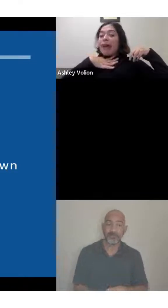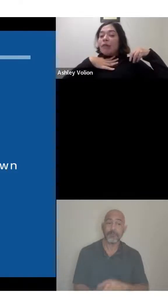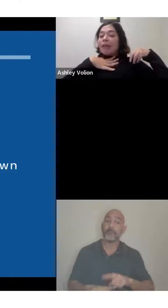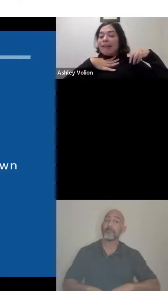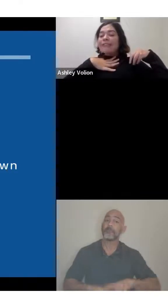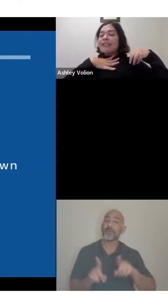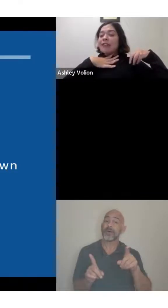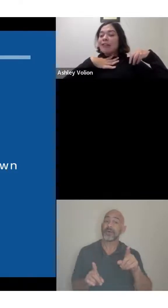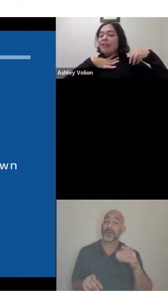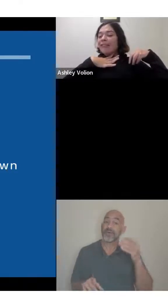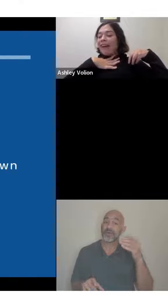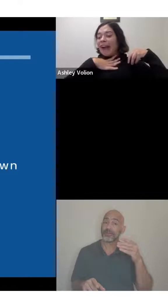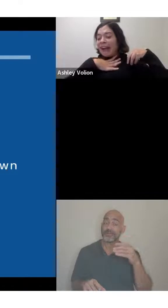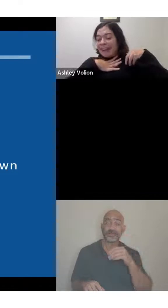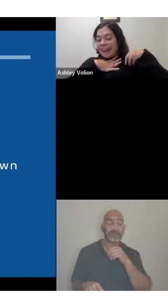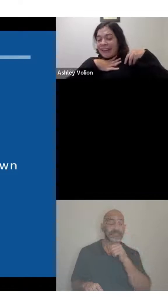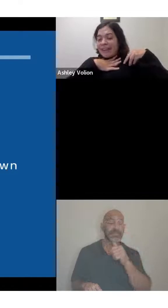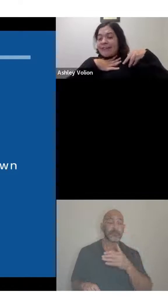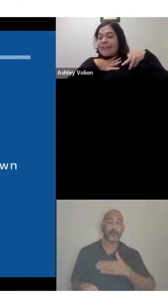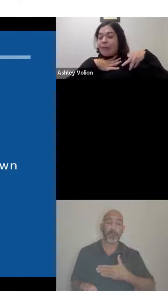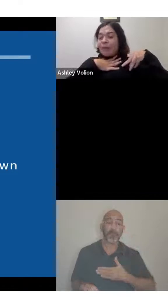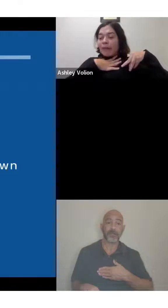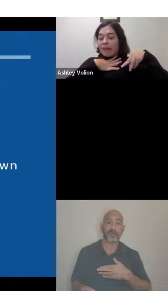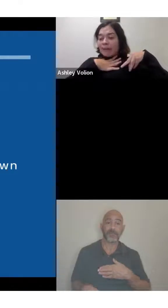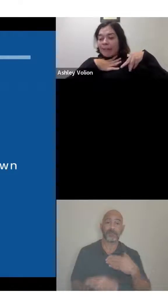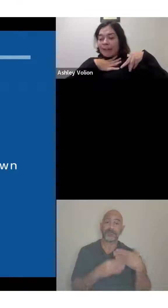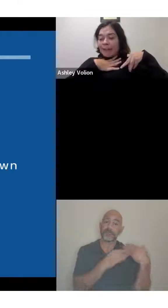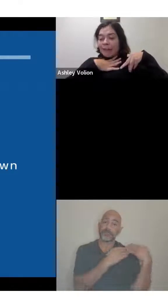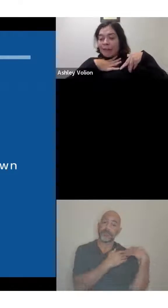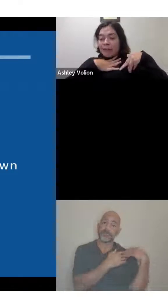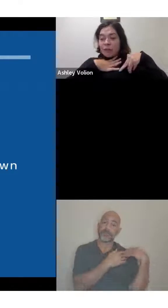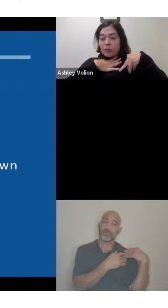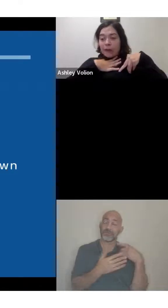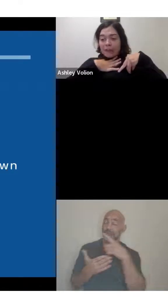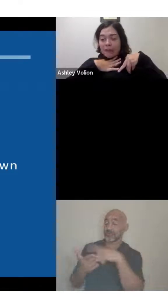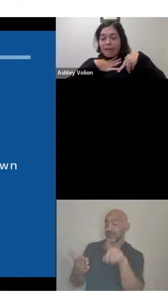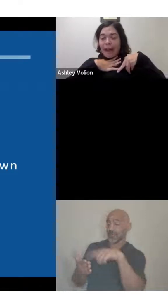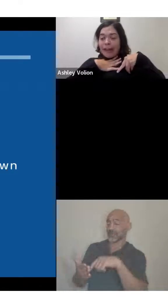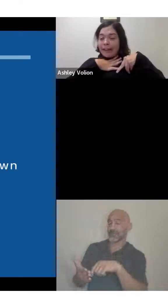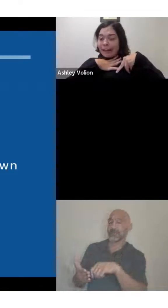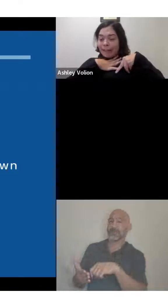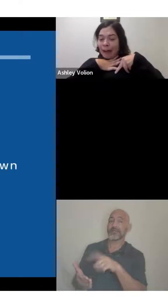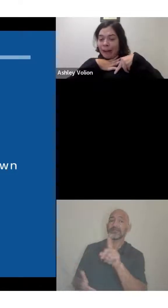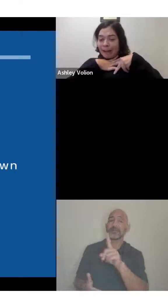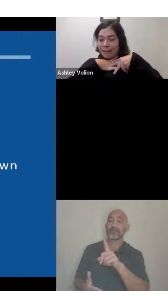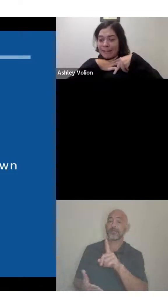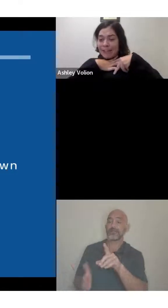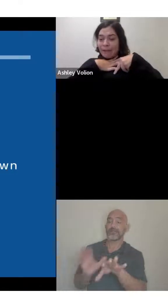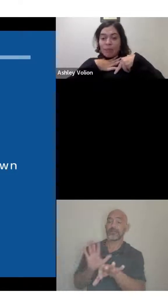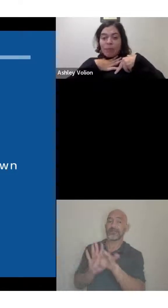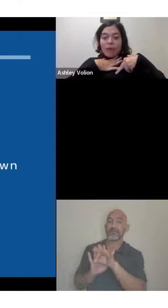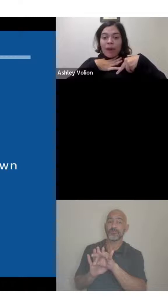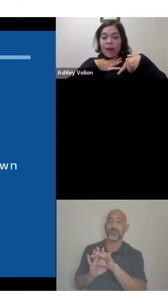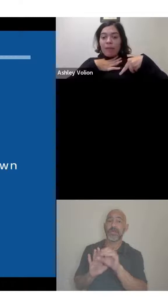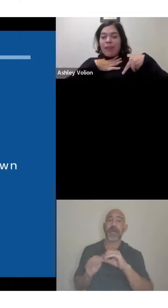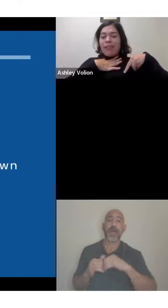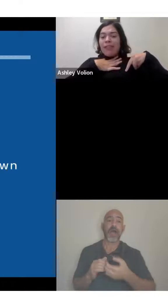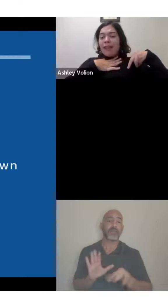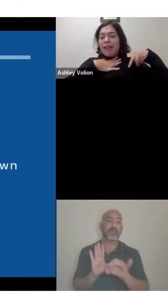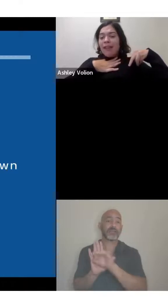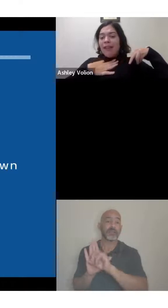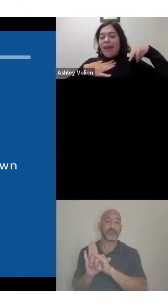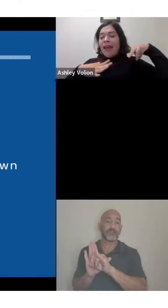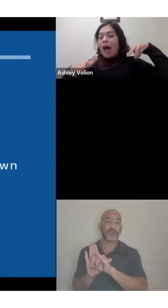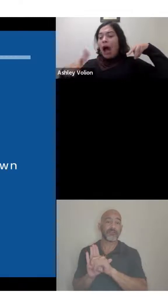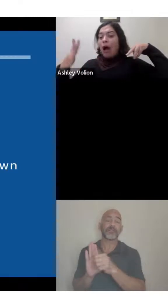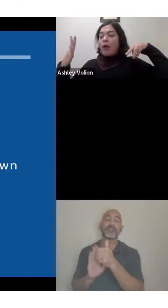not my place to correct someone on their own choice of identifying. Um, and